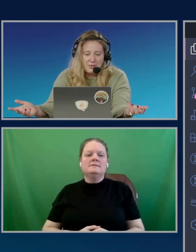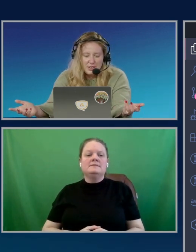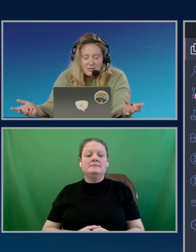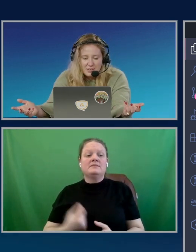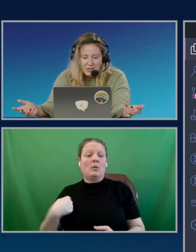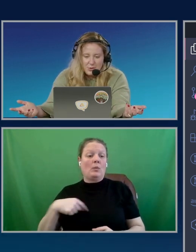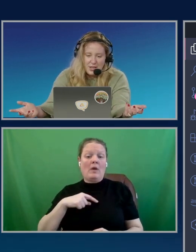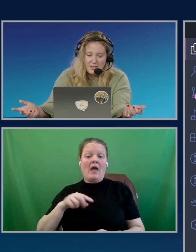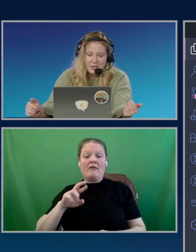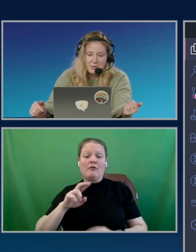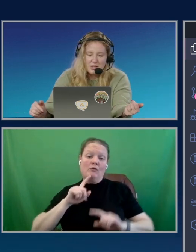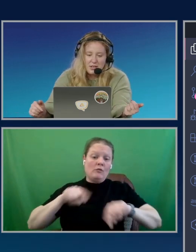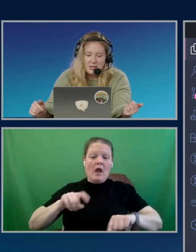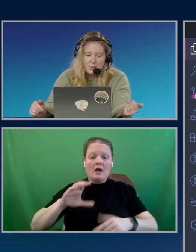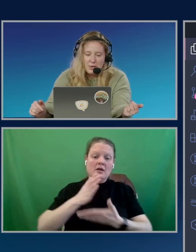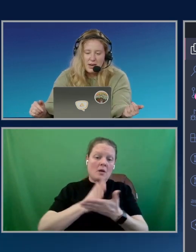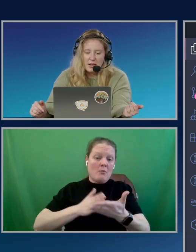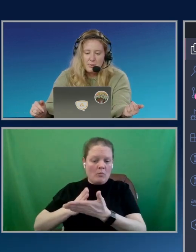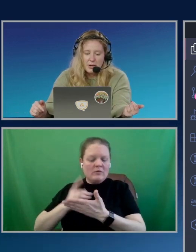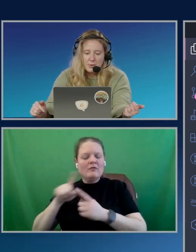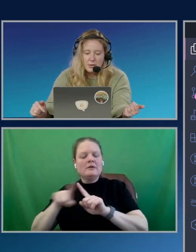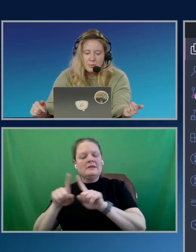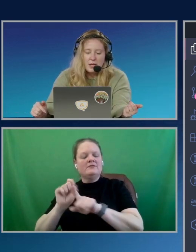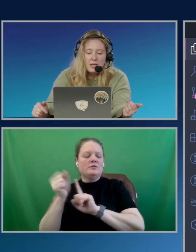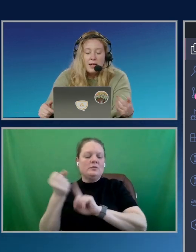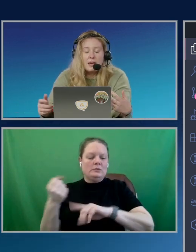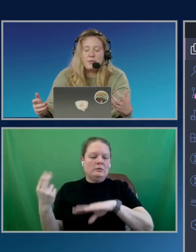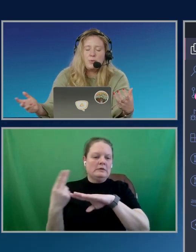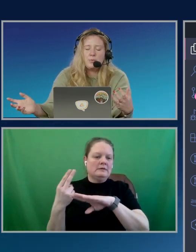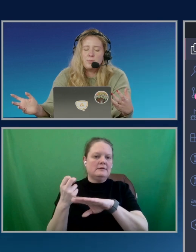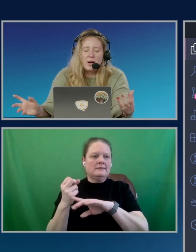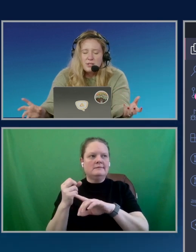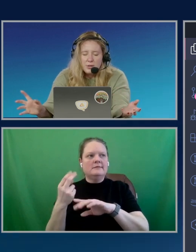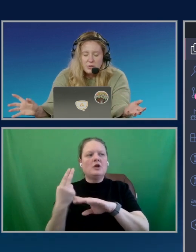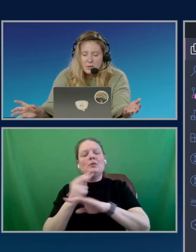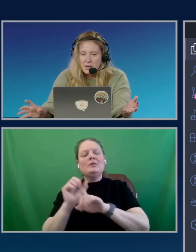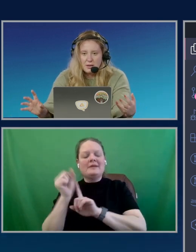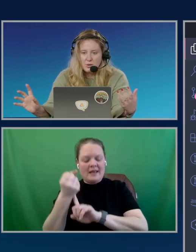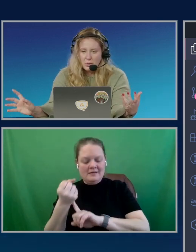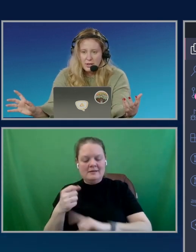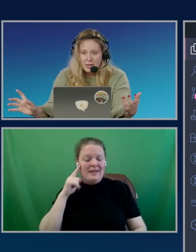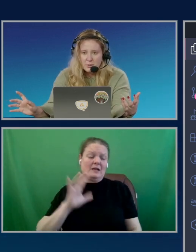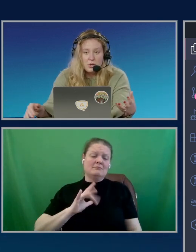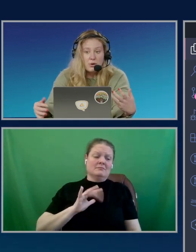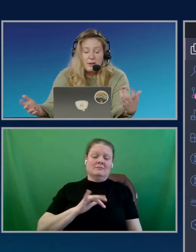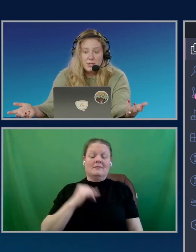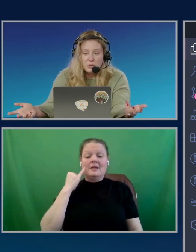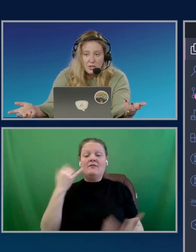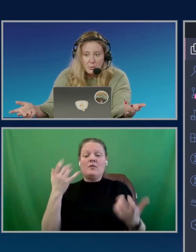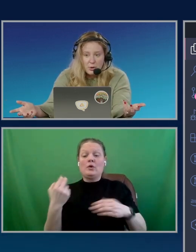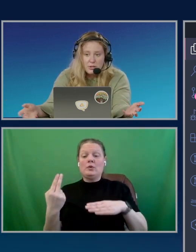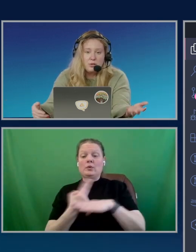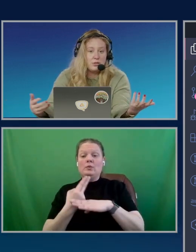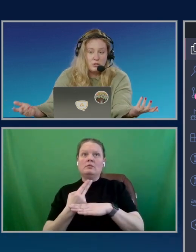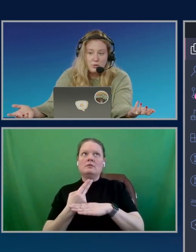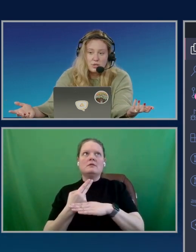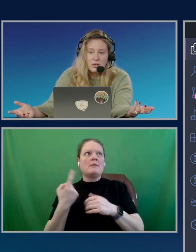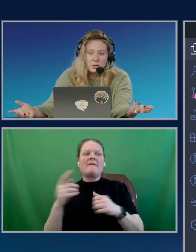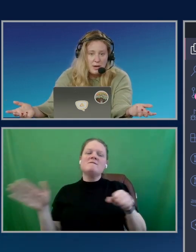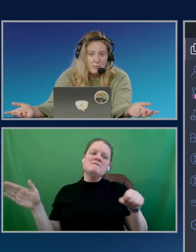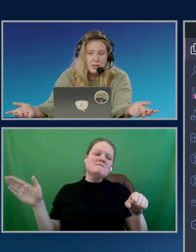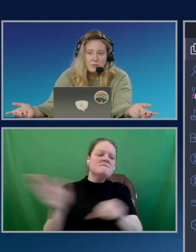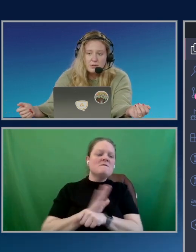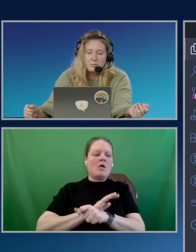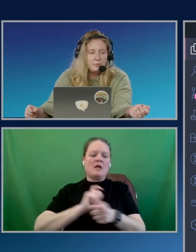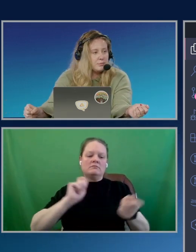for these different use cases, which I think is pretty, pretty cool as well. And if you want to use something totally custom, you don't have to use the components. You can just use